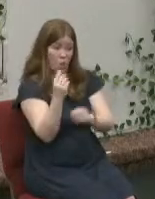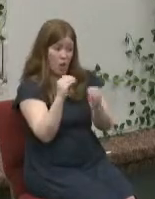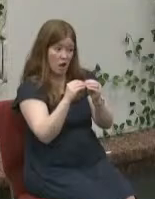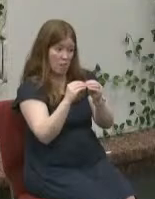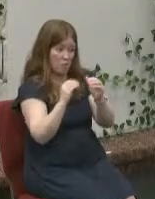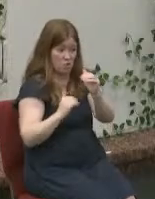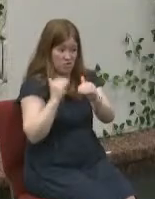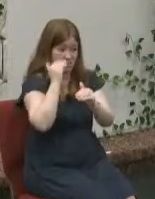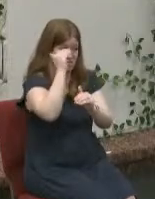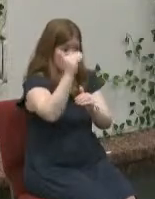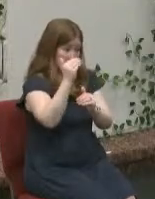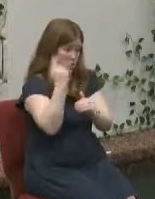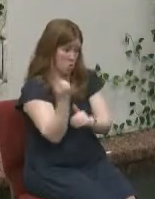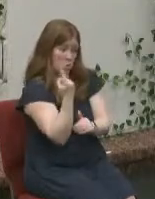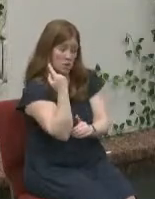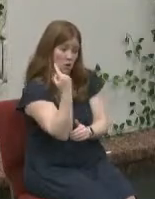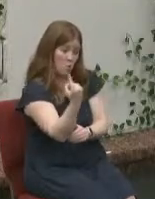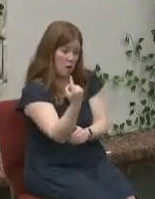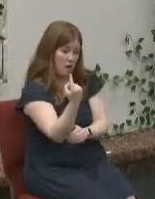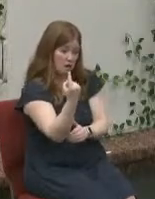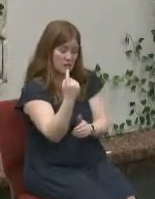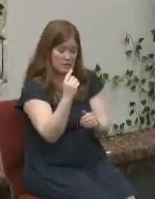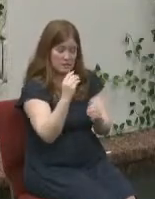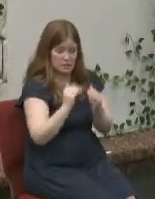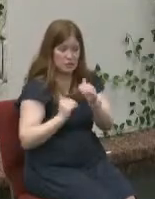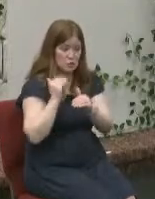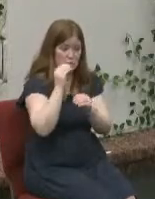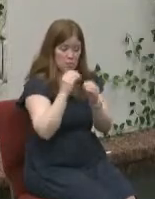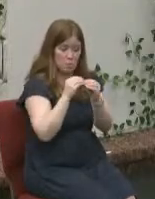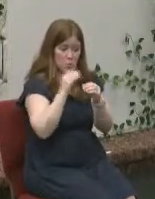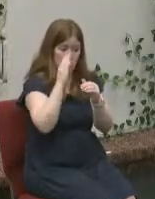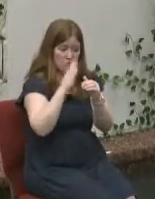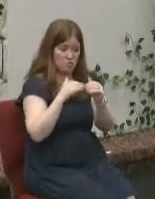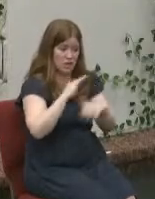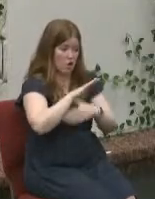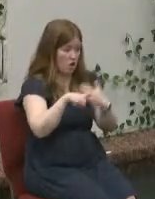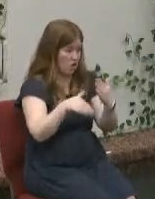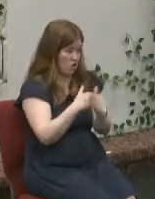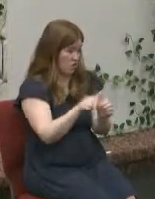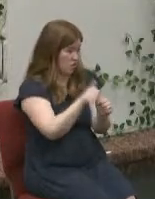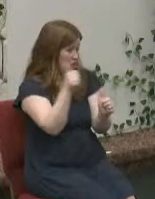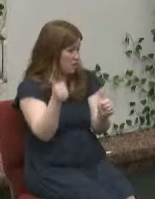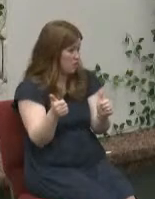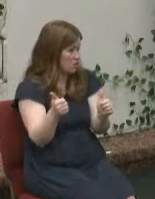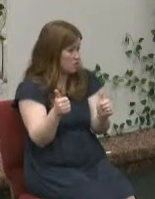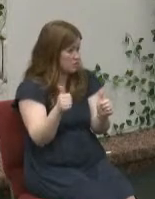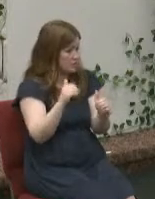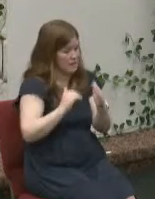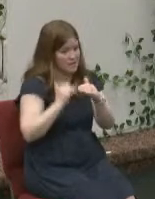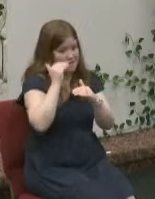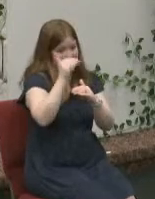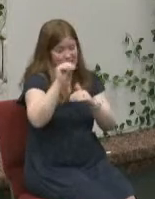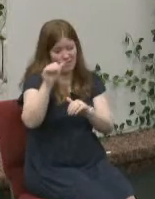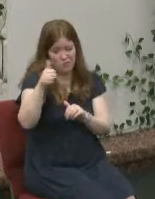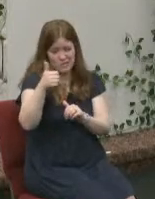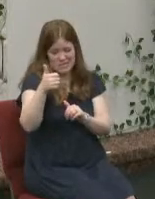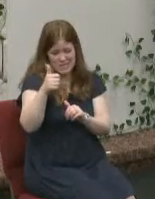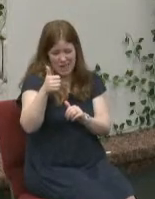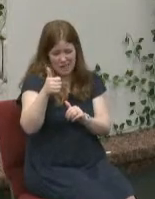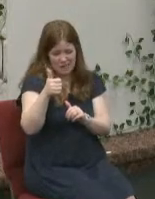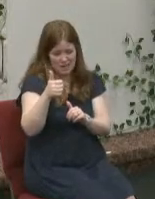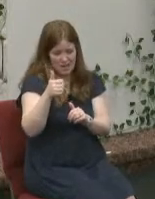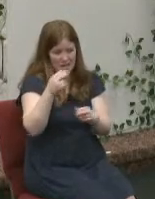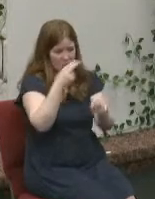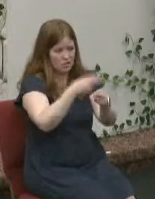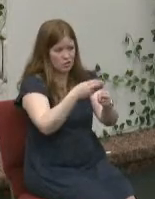really only one that supersedes and extends beyond all of the preceding ones level 10 and it's called